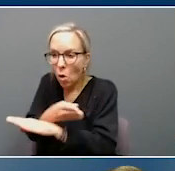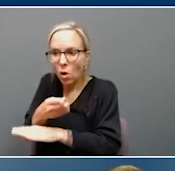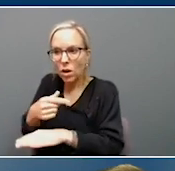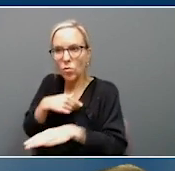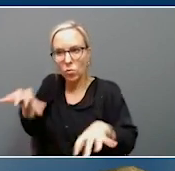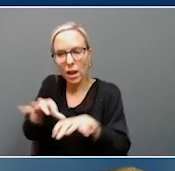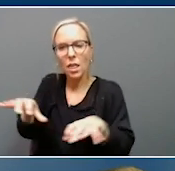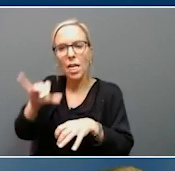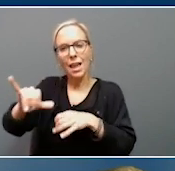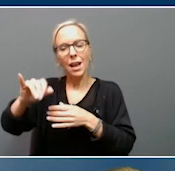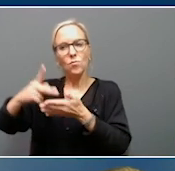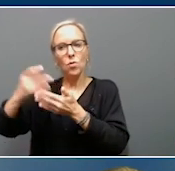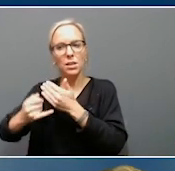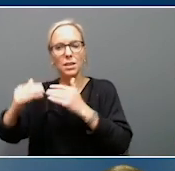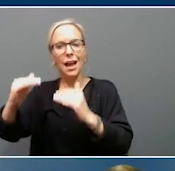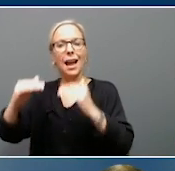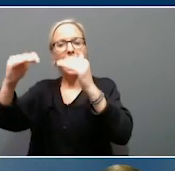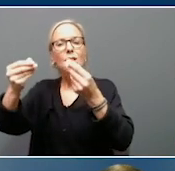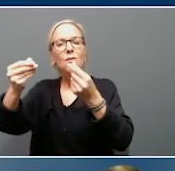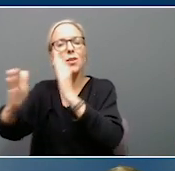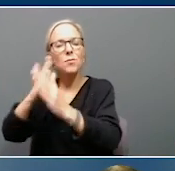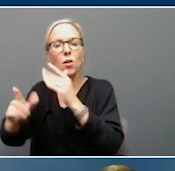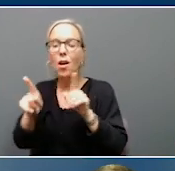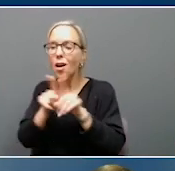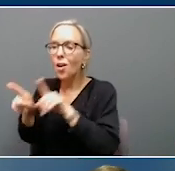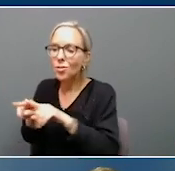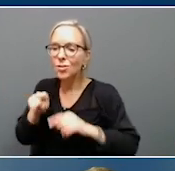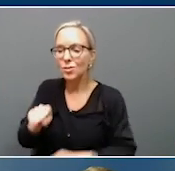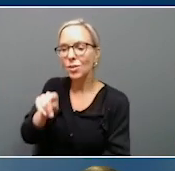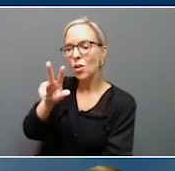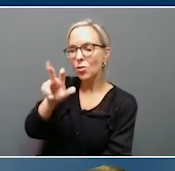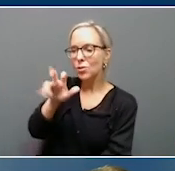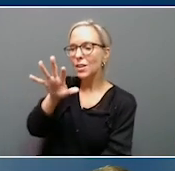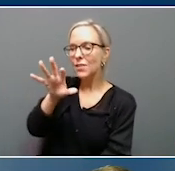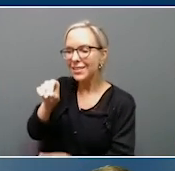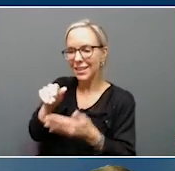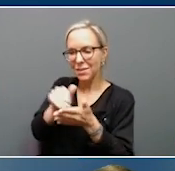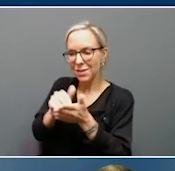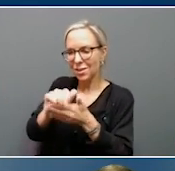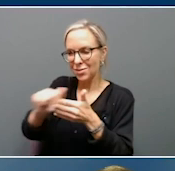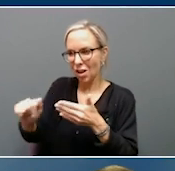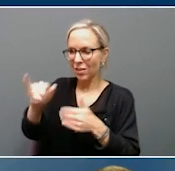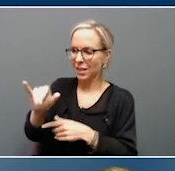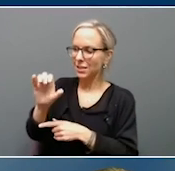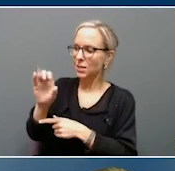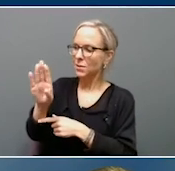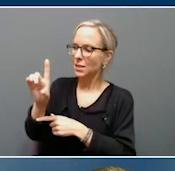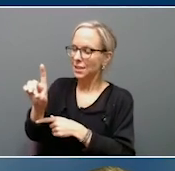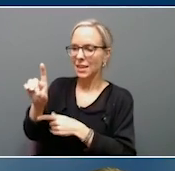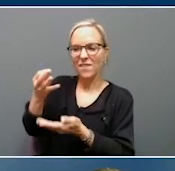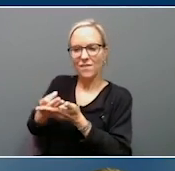All this is before the $300-plus million of CDBGDR funds that are going to open up after we get some environmental